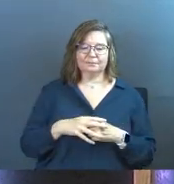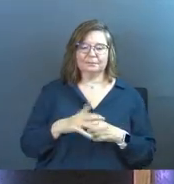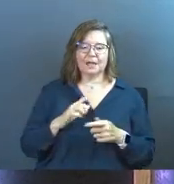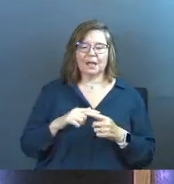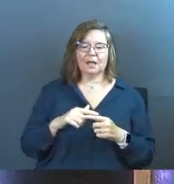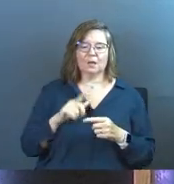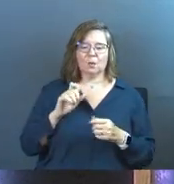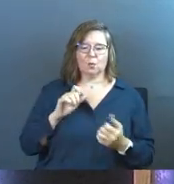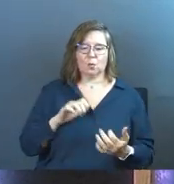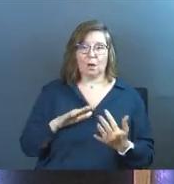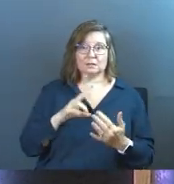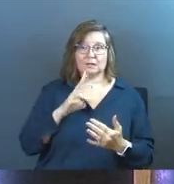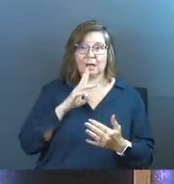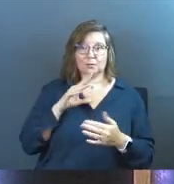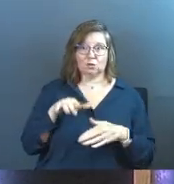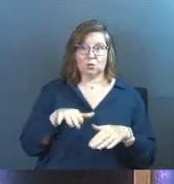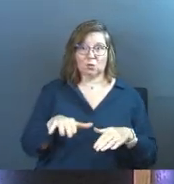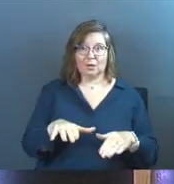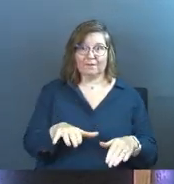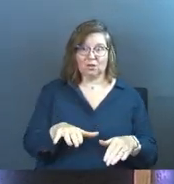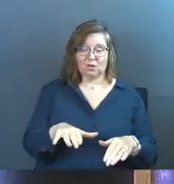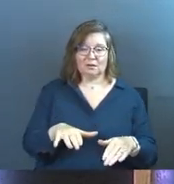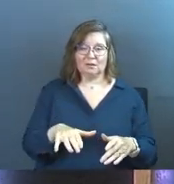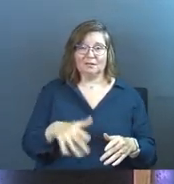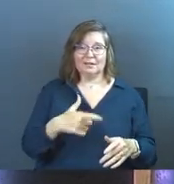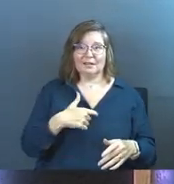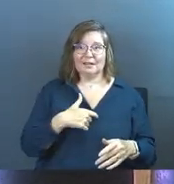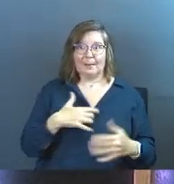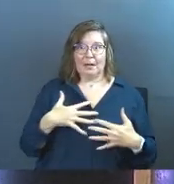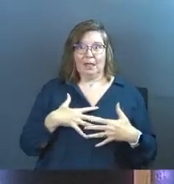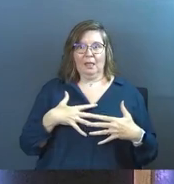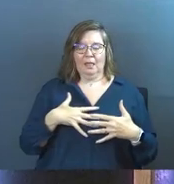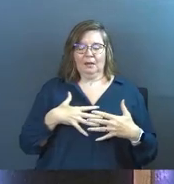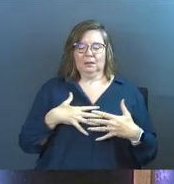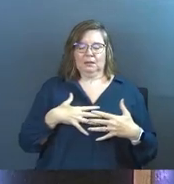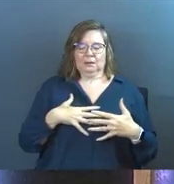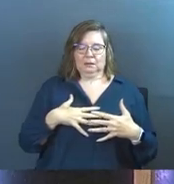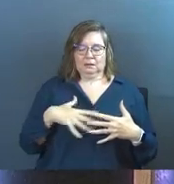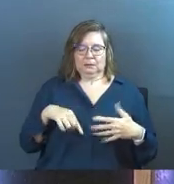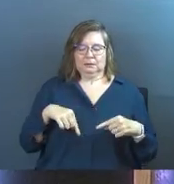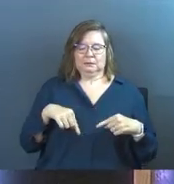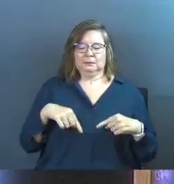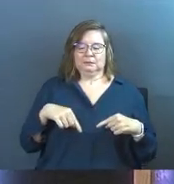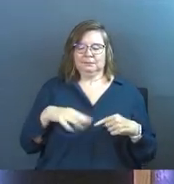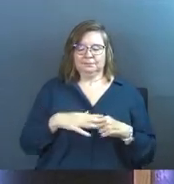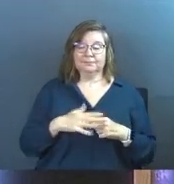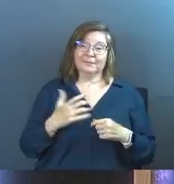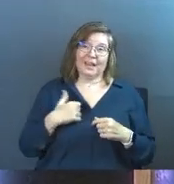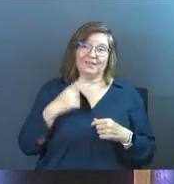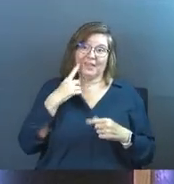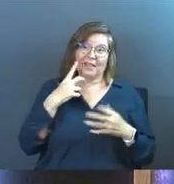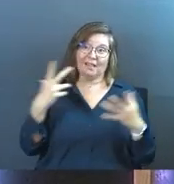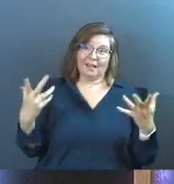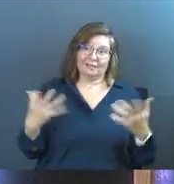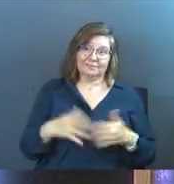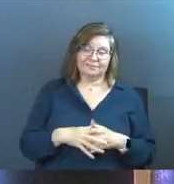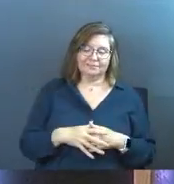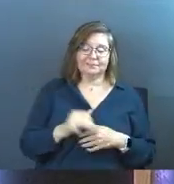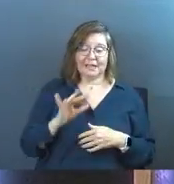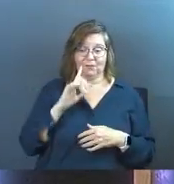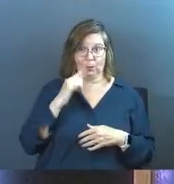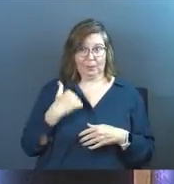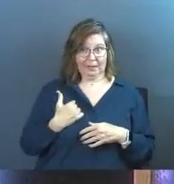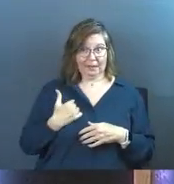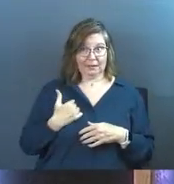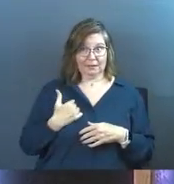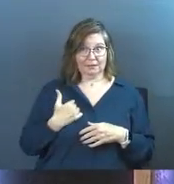And he walks up to that river. How much anxiety was in that little guy? I got to think a ton. If it